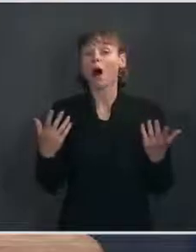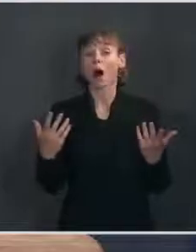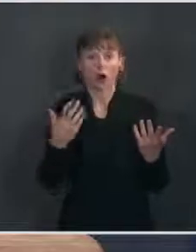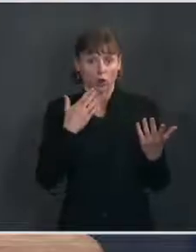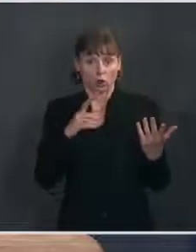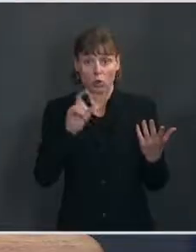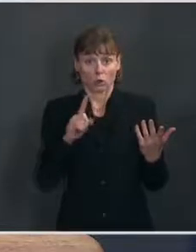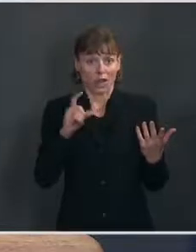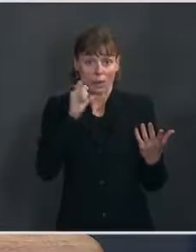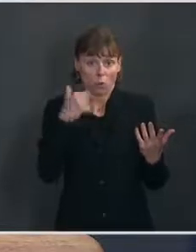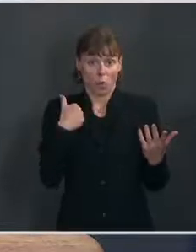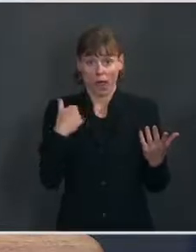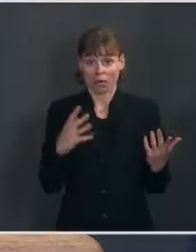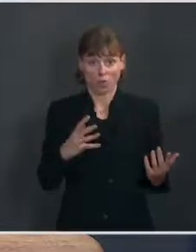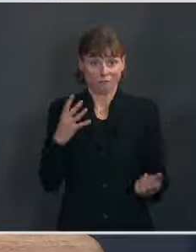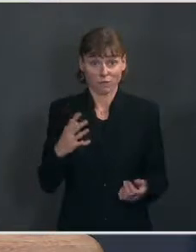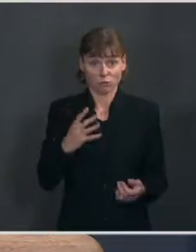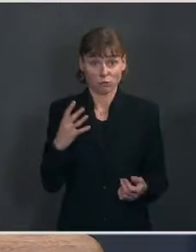official